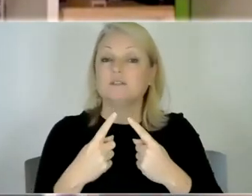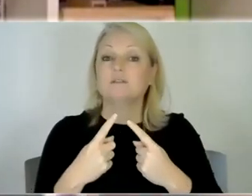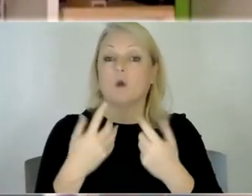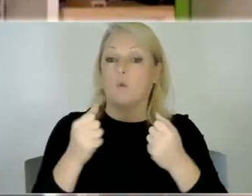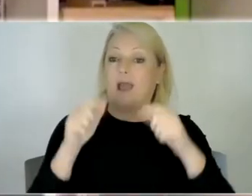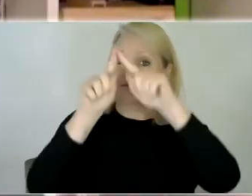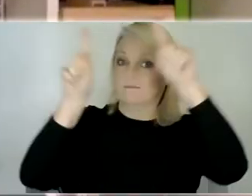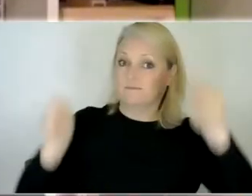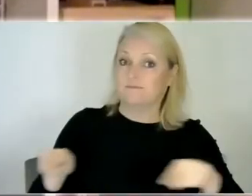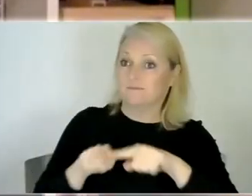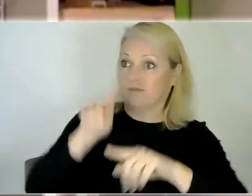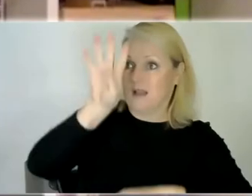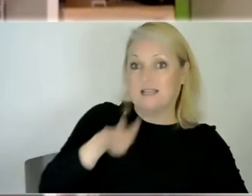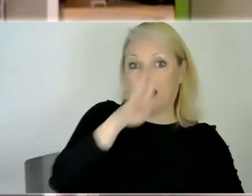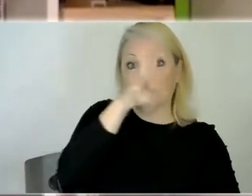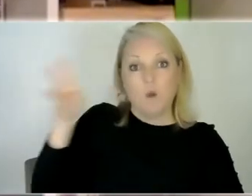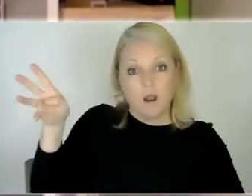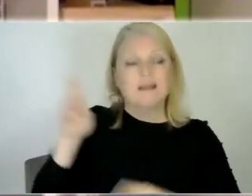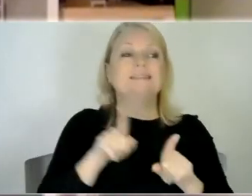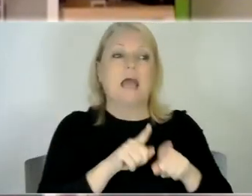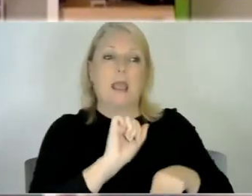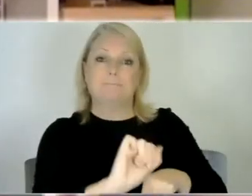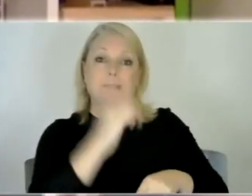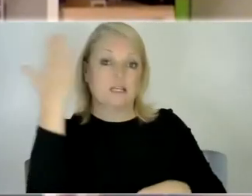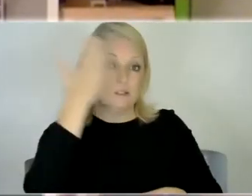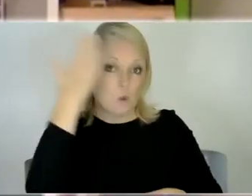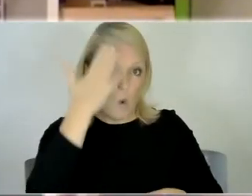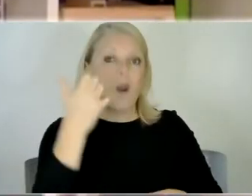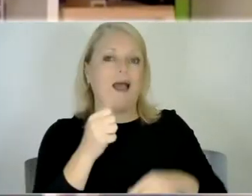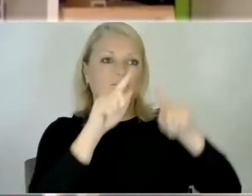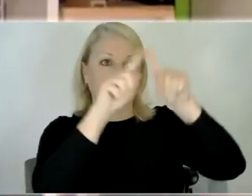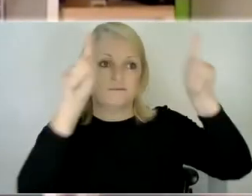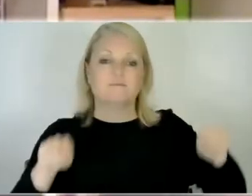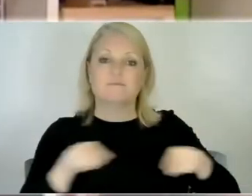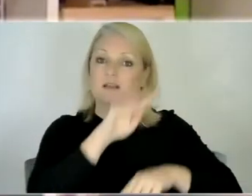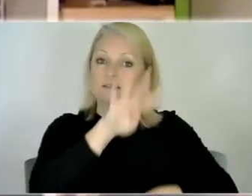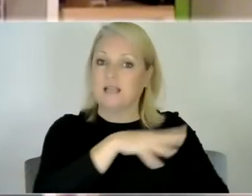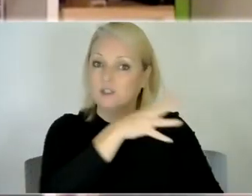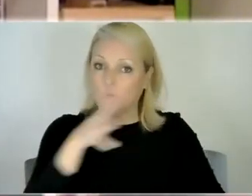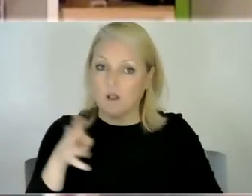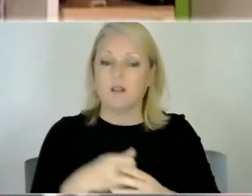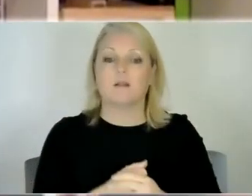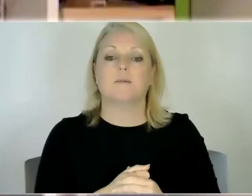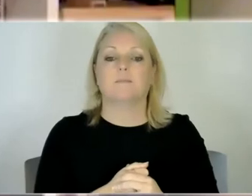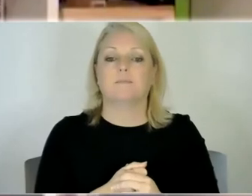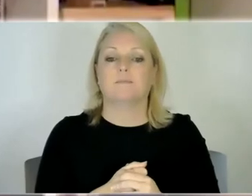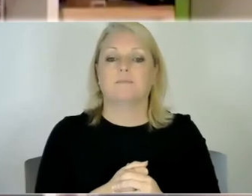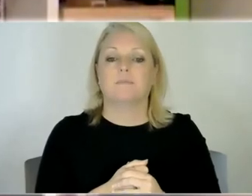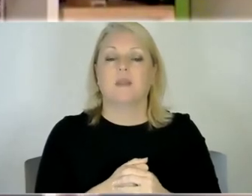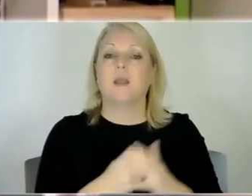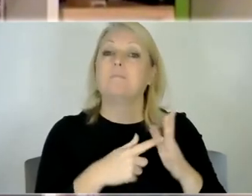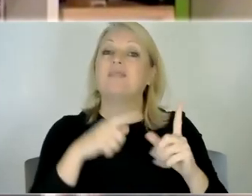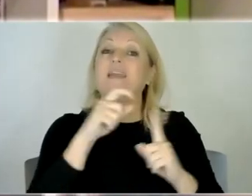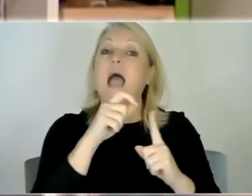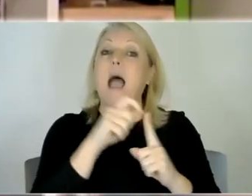schedule uh he uses that a lot at school um but but yeah i mean the the the app for